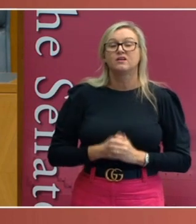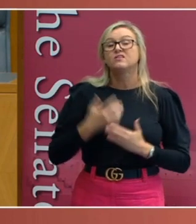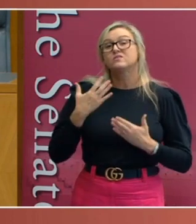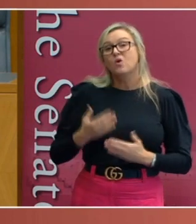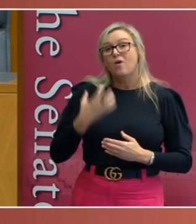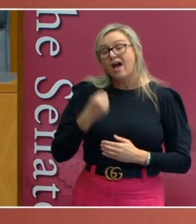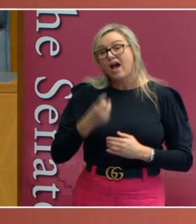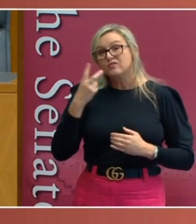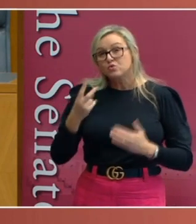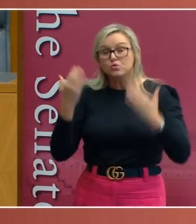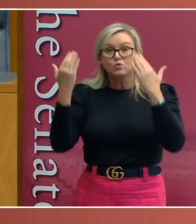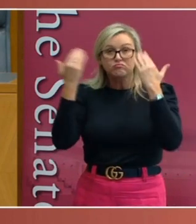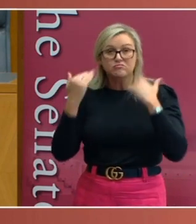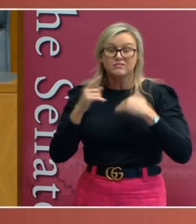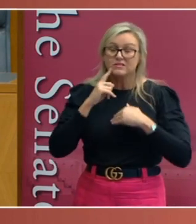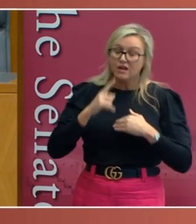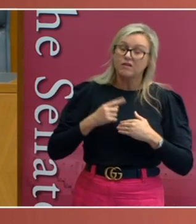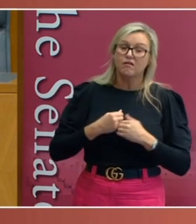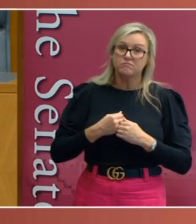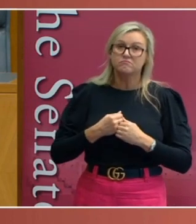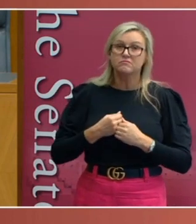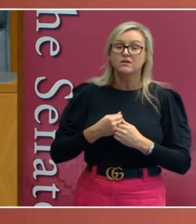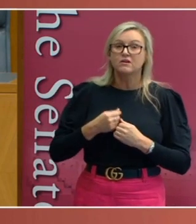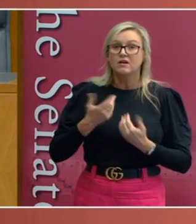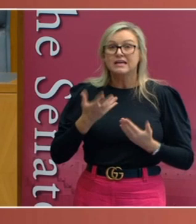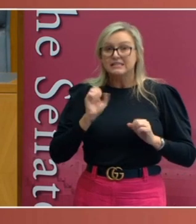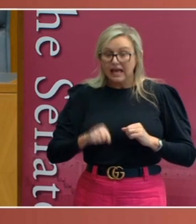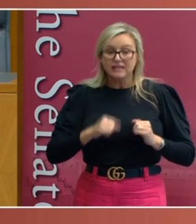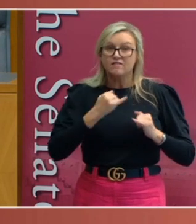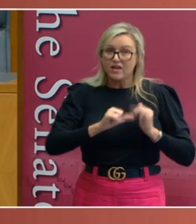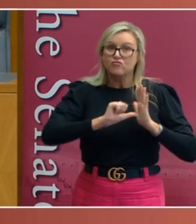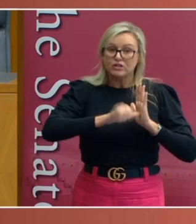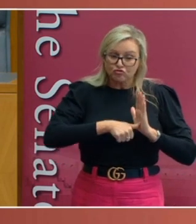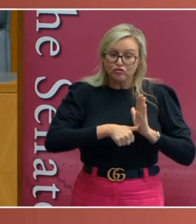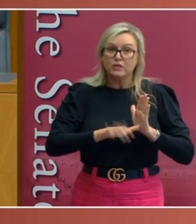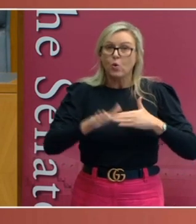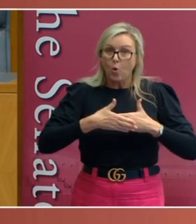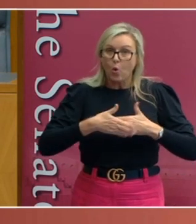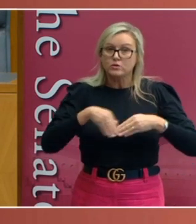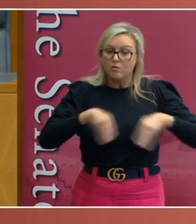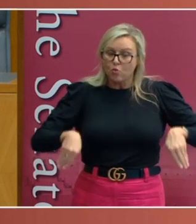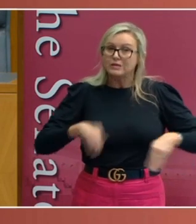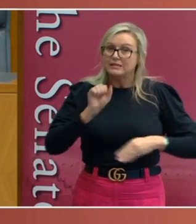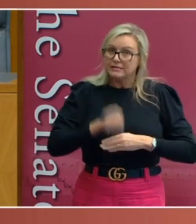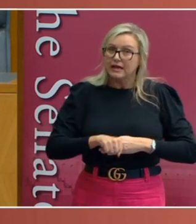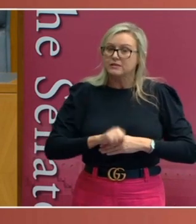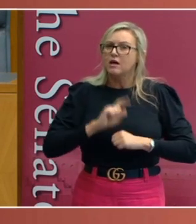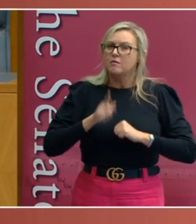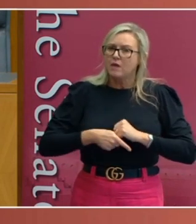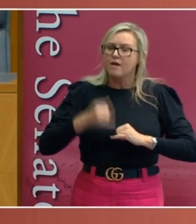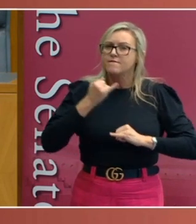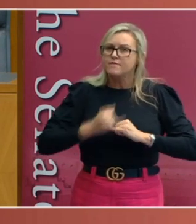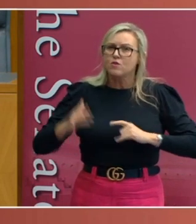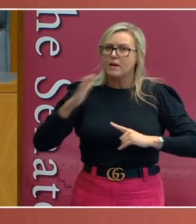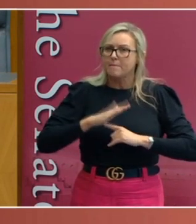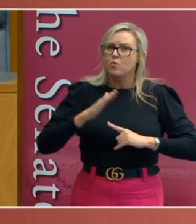said, It may be accepted that the restrictions are severe, but it cannot be denied that the importance of the protection